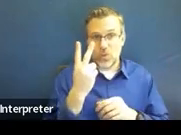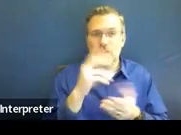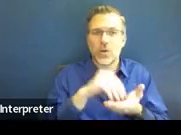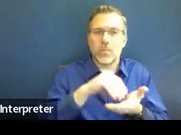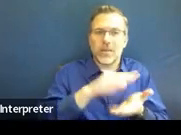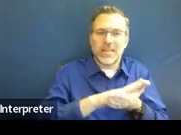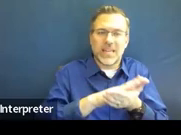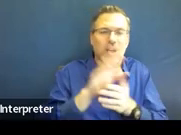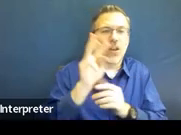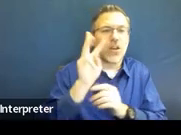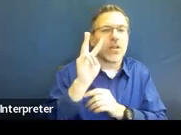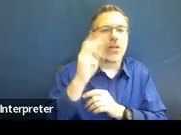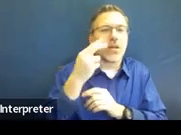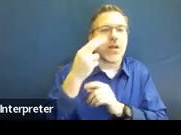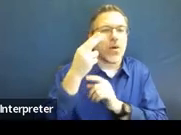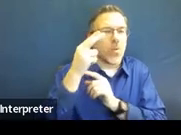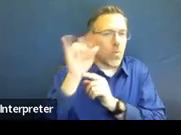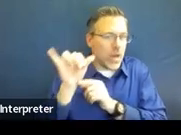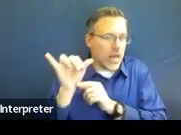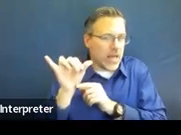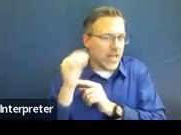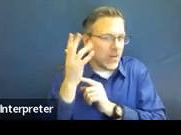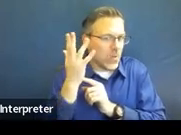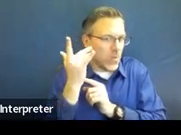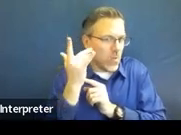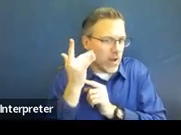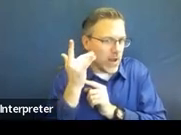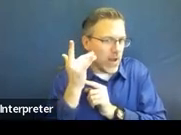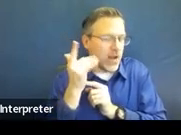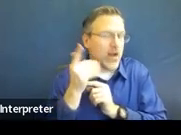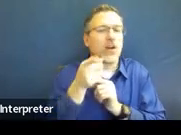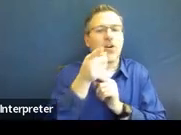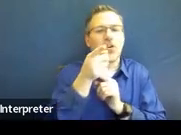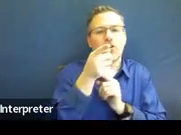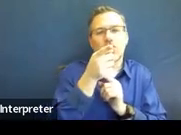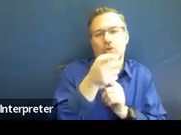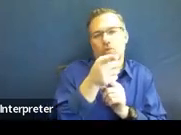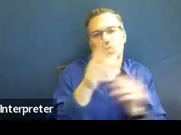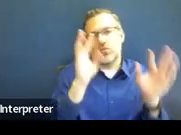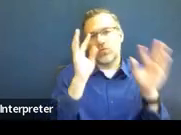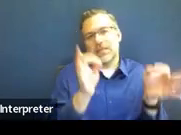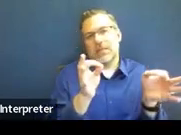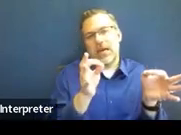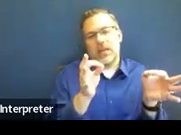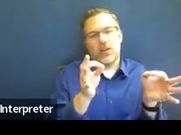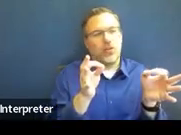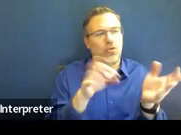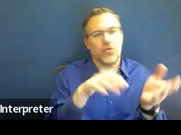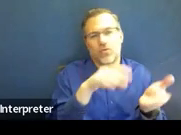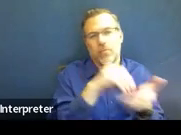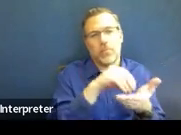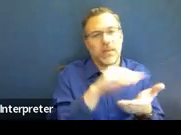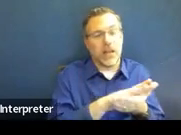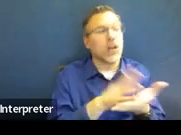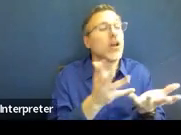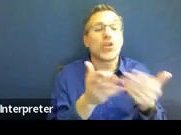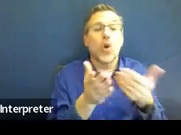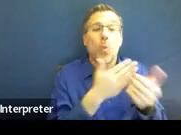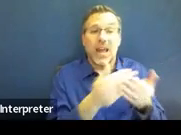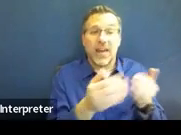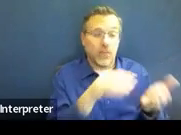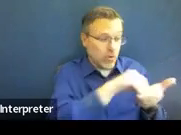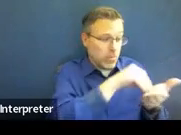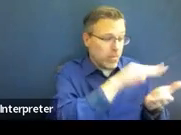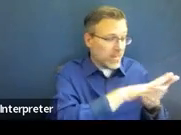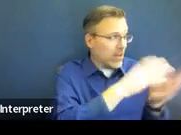why the SAU is proposing or refusing to take the above actions. So whatever you put in section one, now